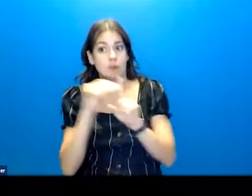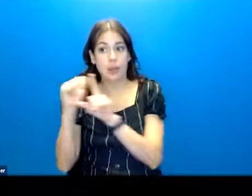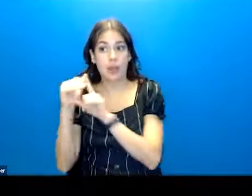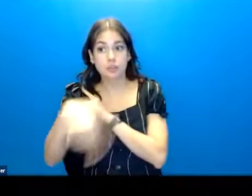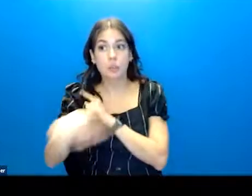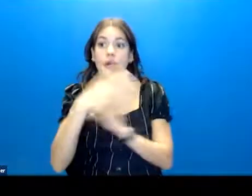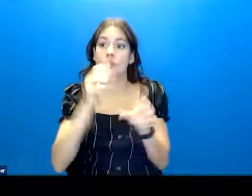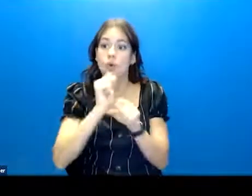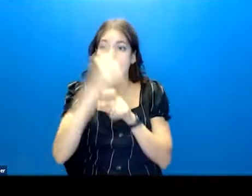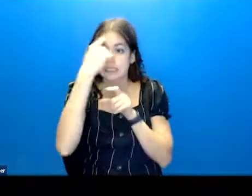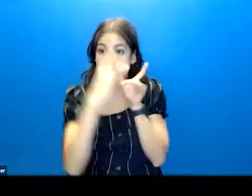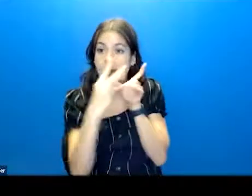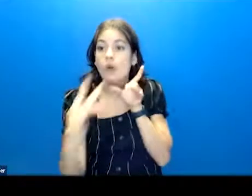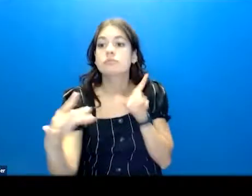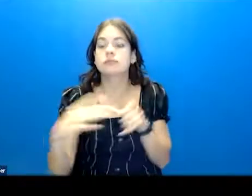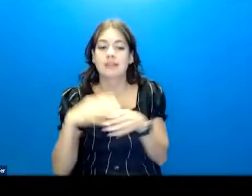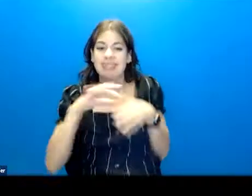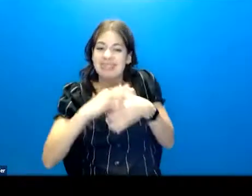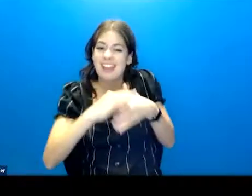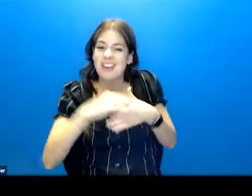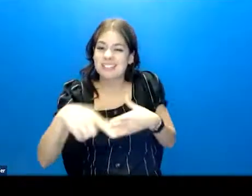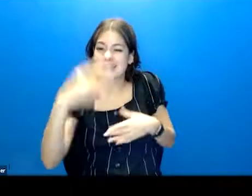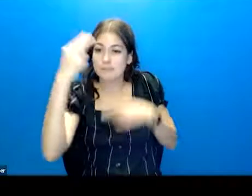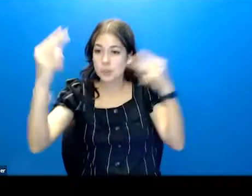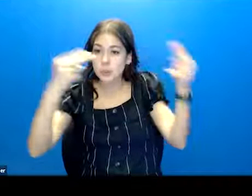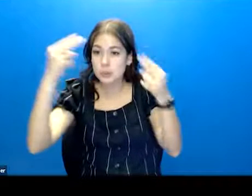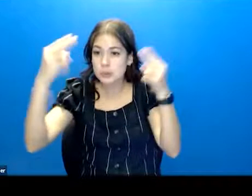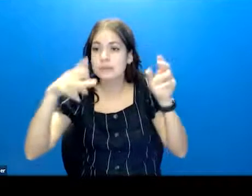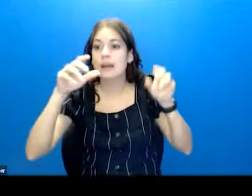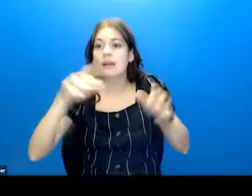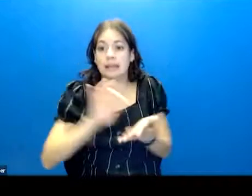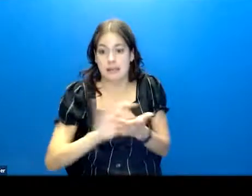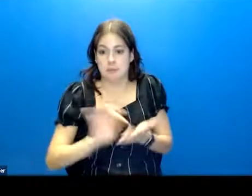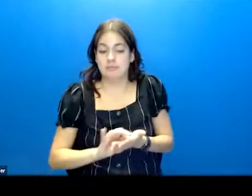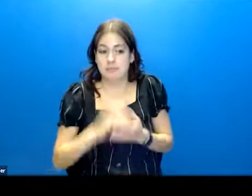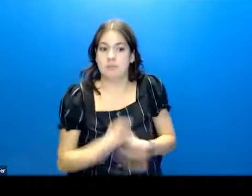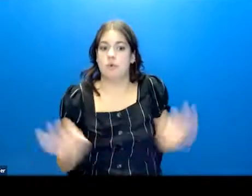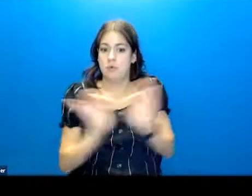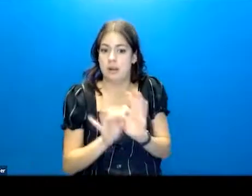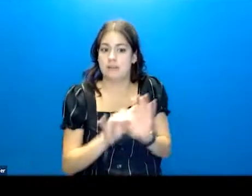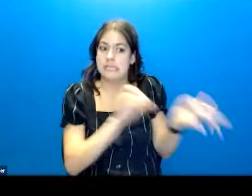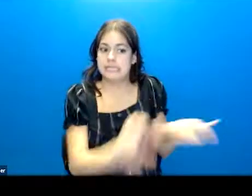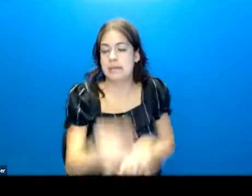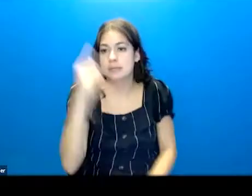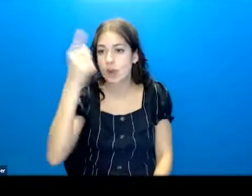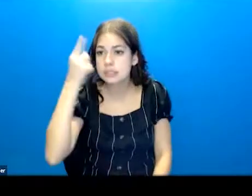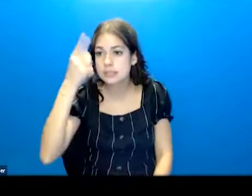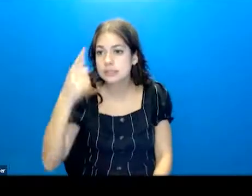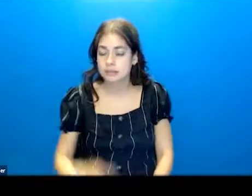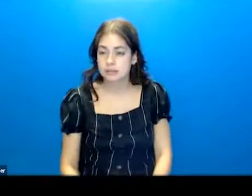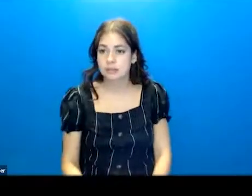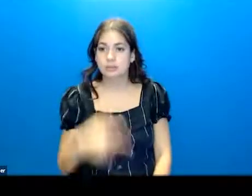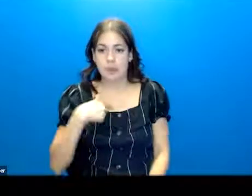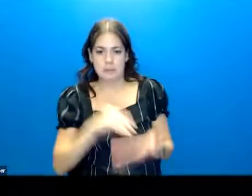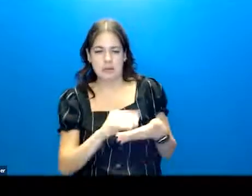who work in psychosis that the content of delusions or hallucinations counts as thoughts. So we